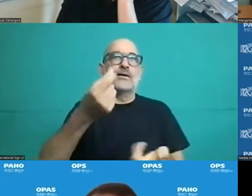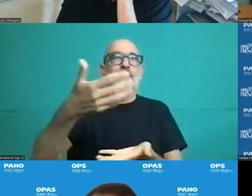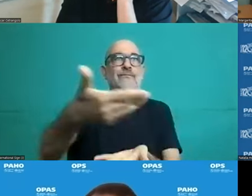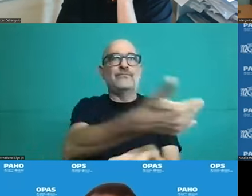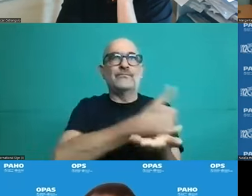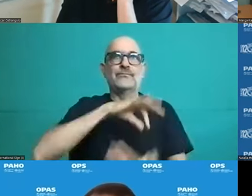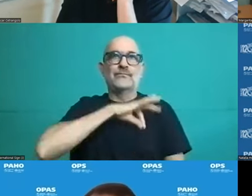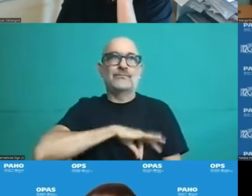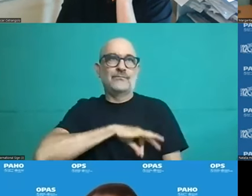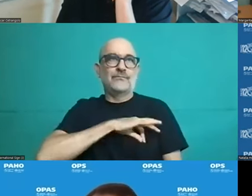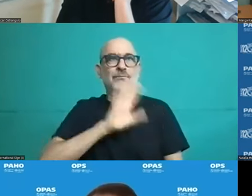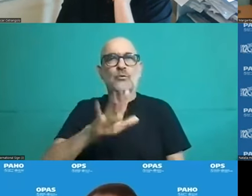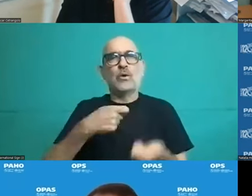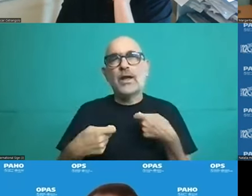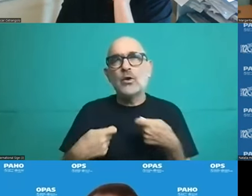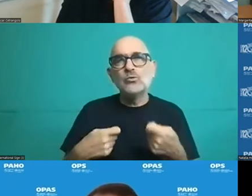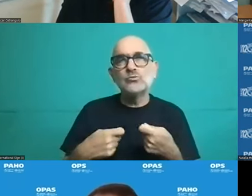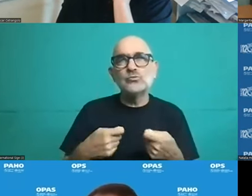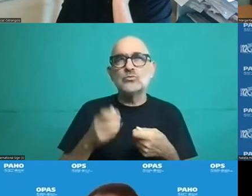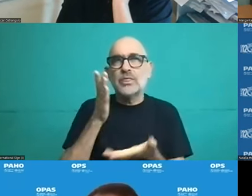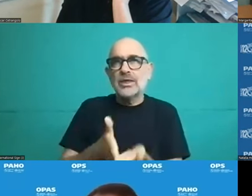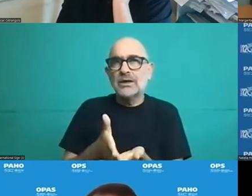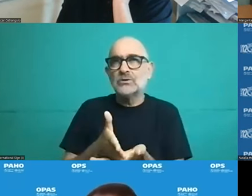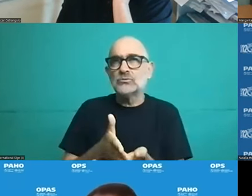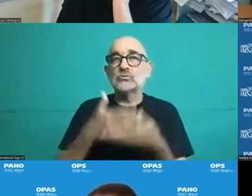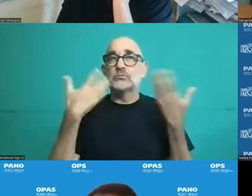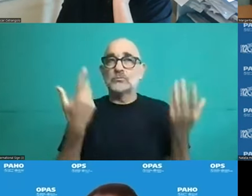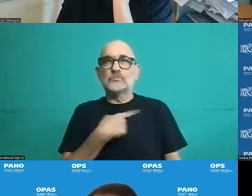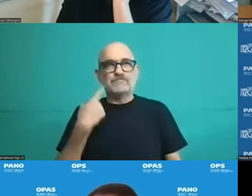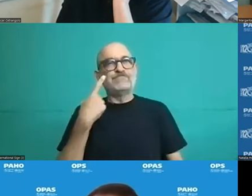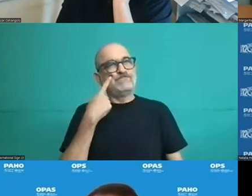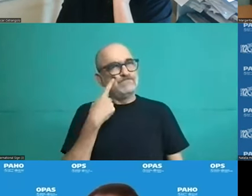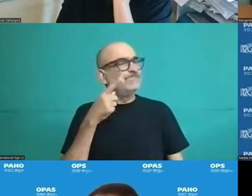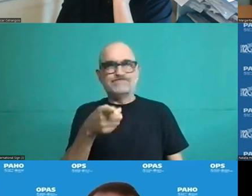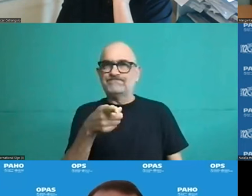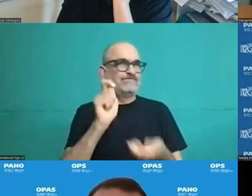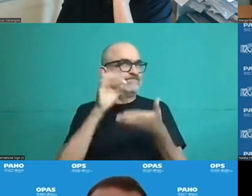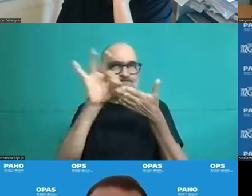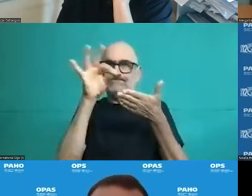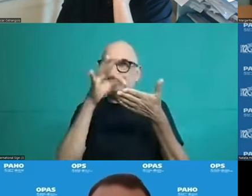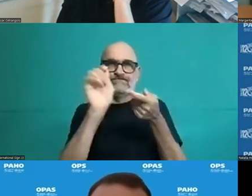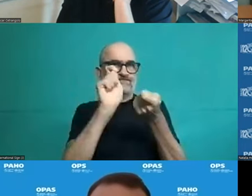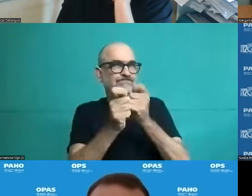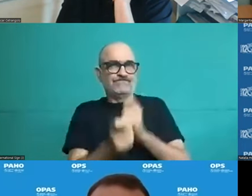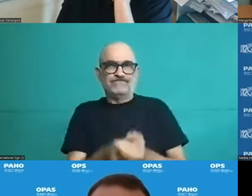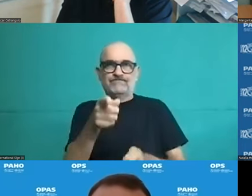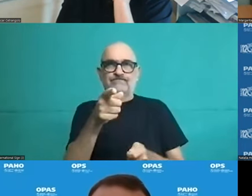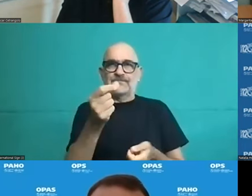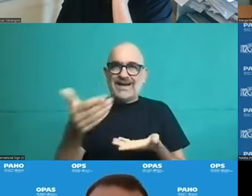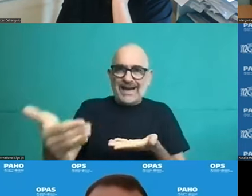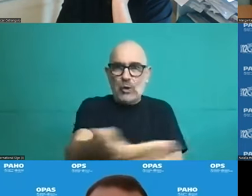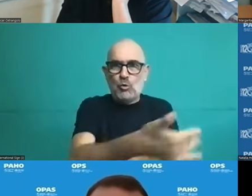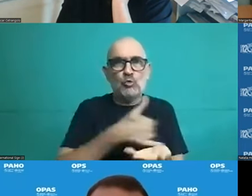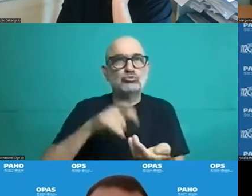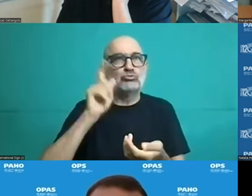aim at correcting that situation so that researchers would actually be invested in the health care, and that the